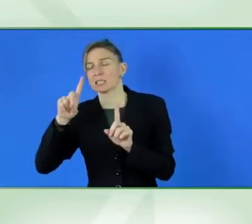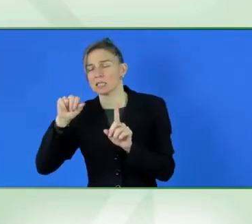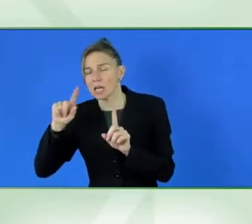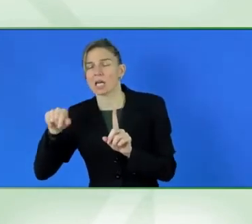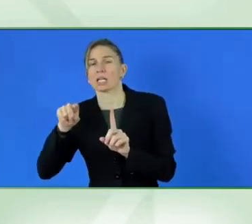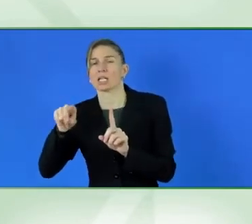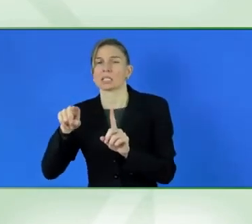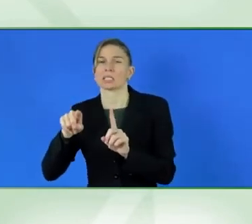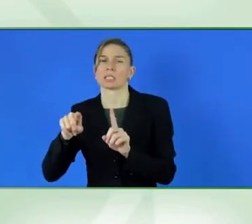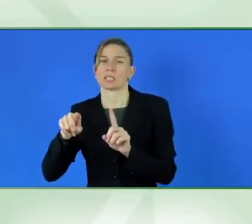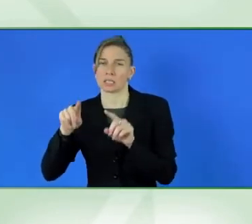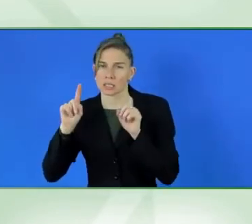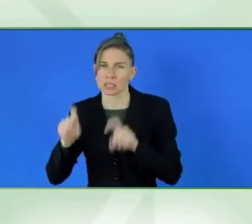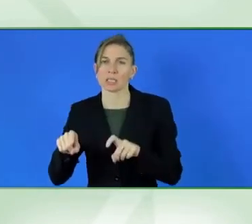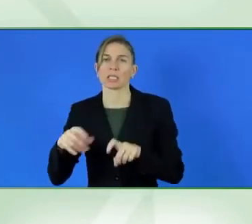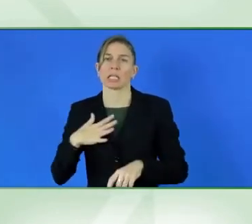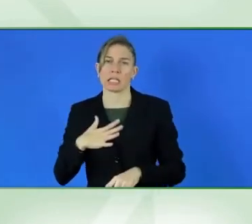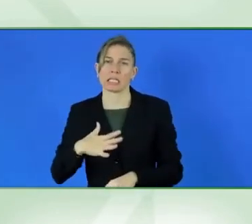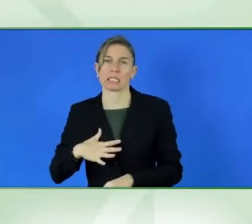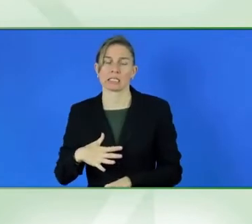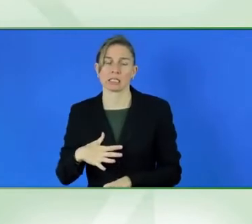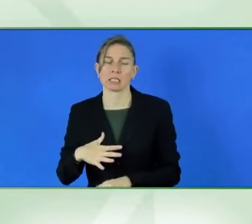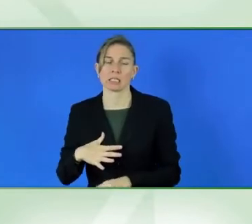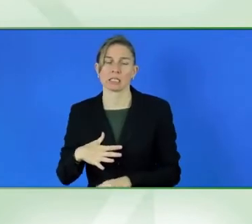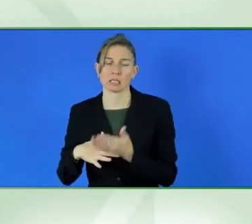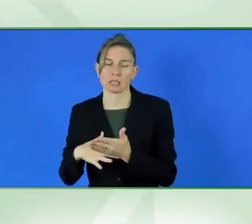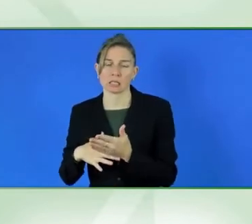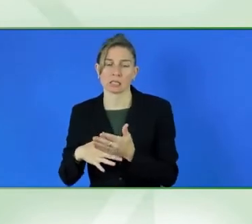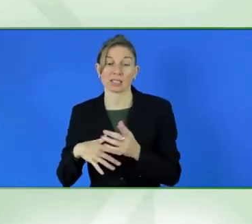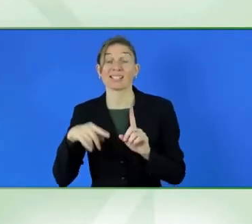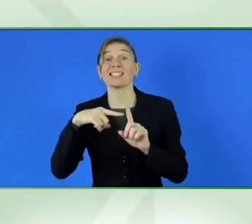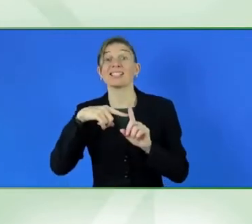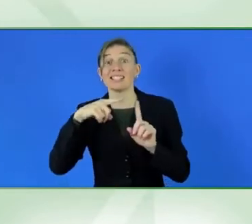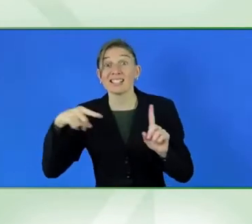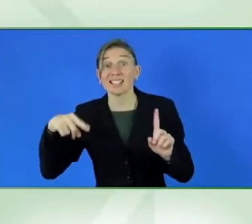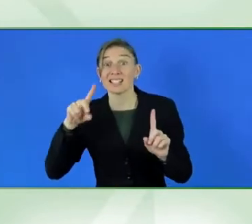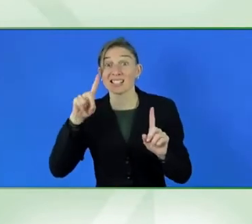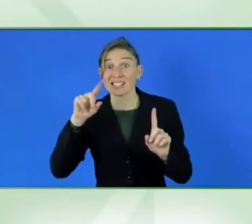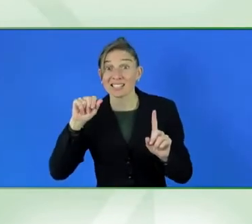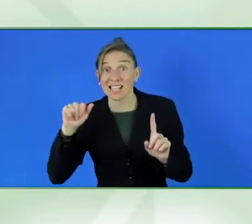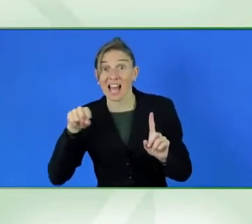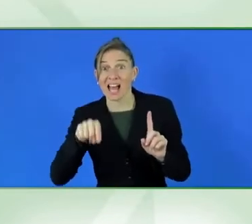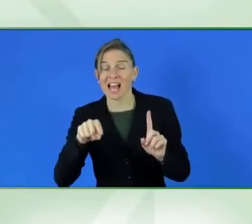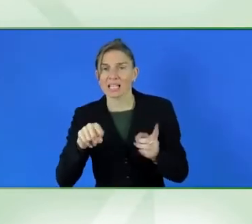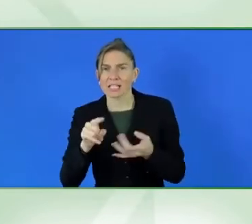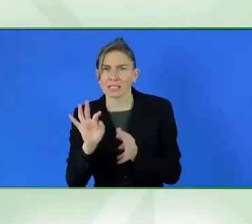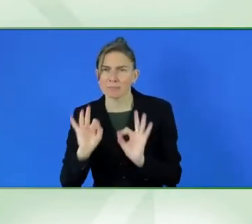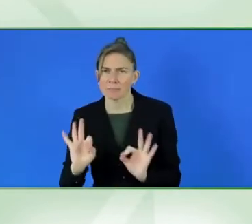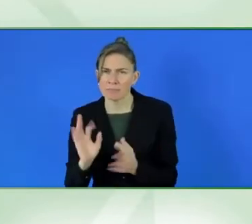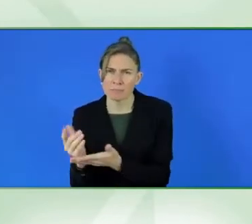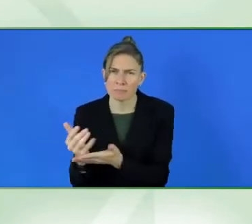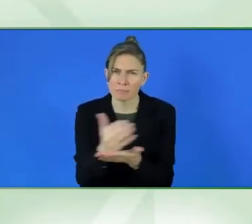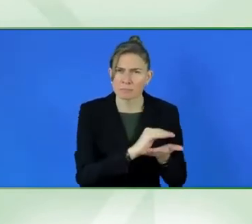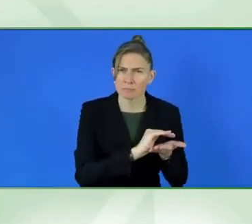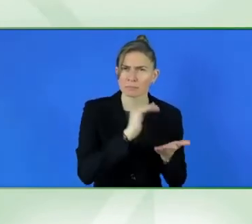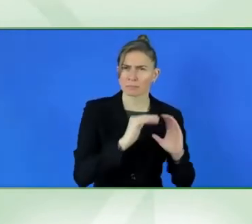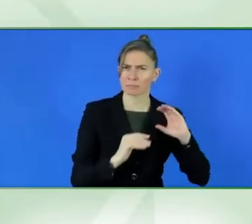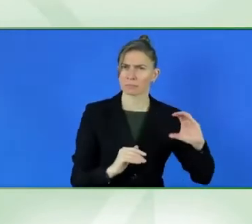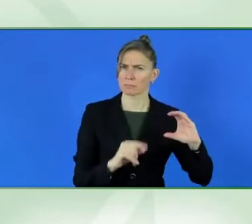And that data has to be a fundamental point that, that